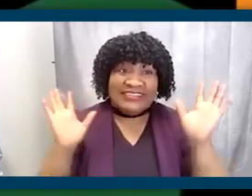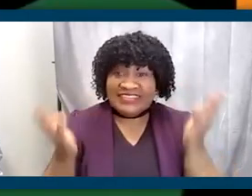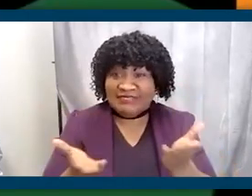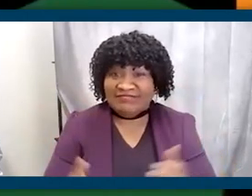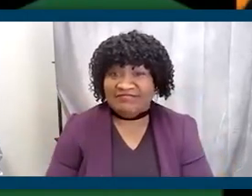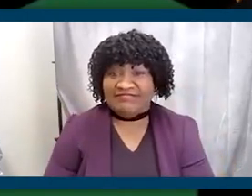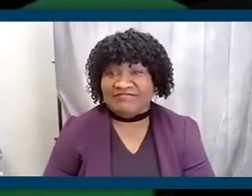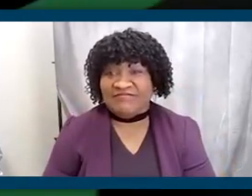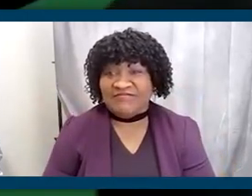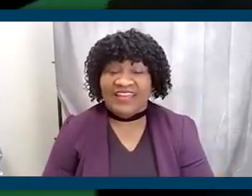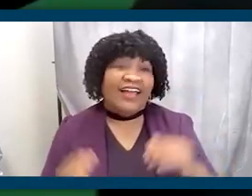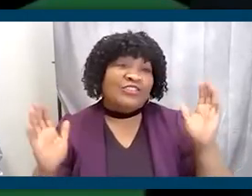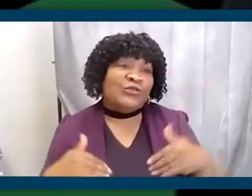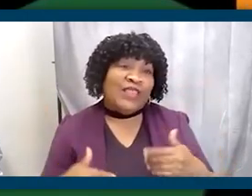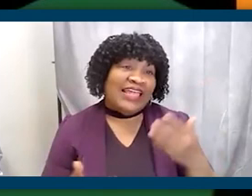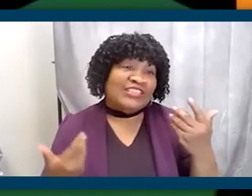Well, too late.